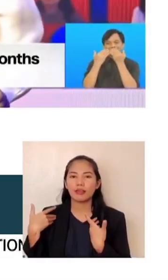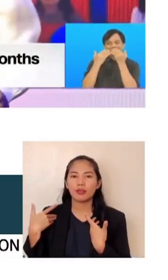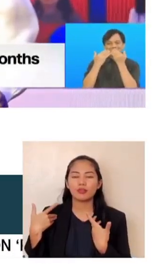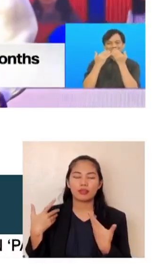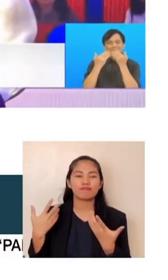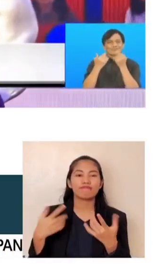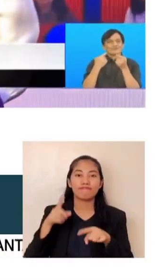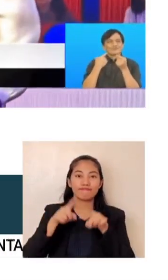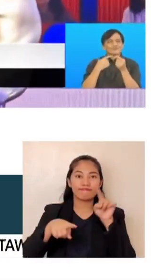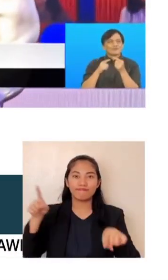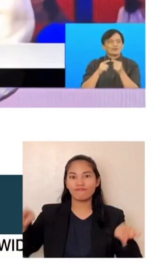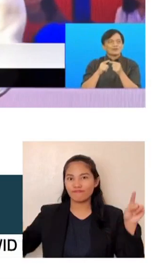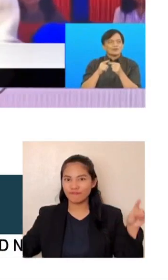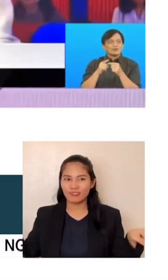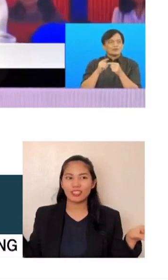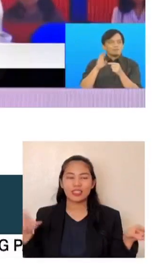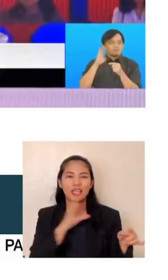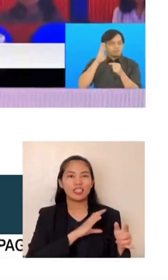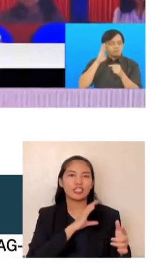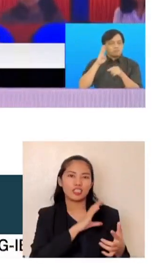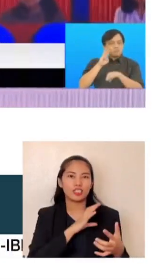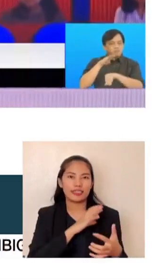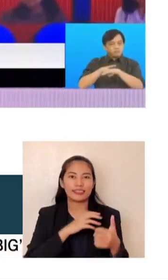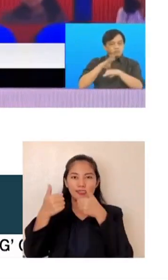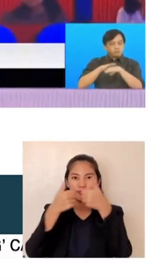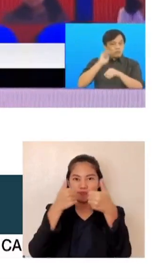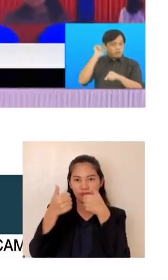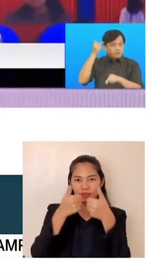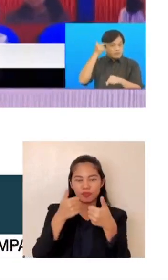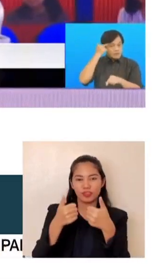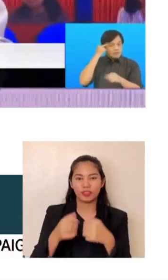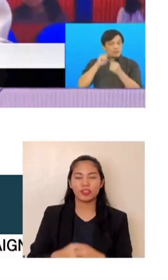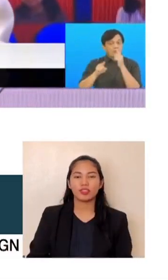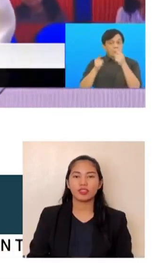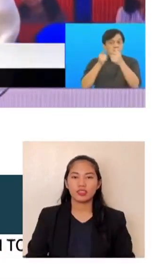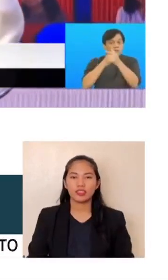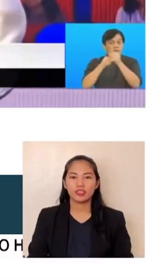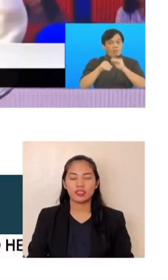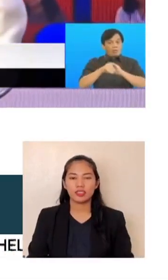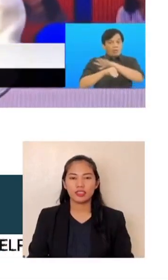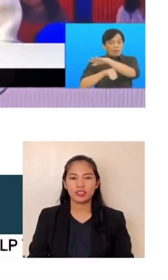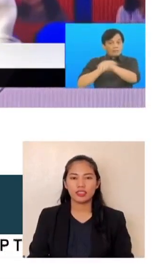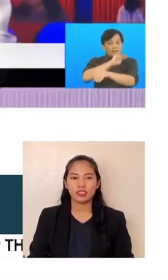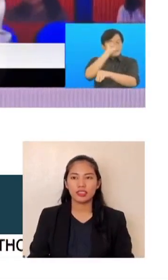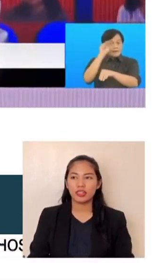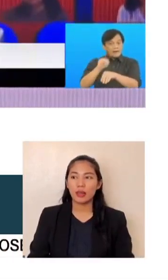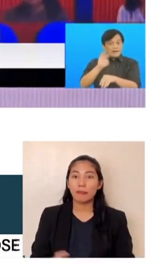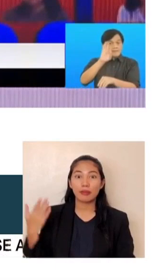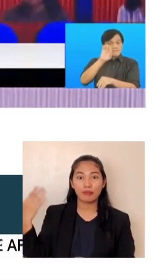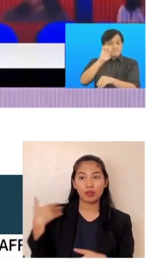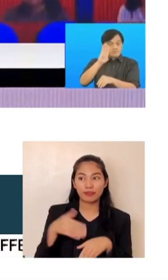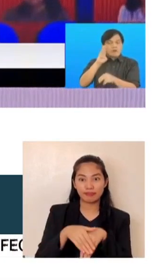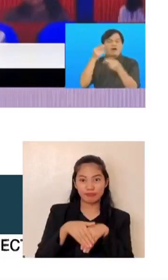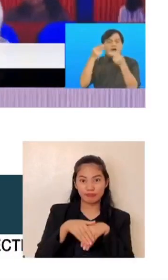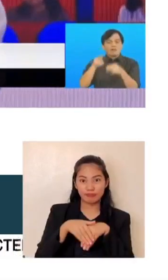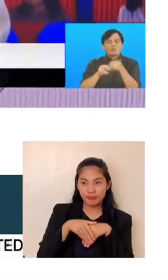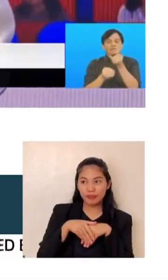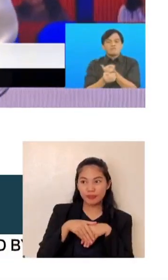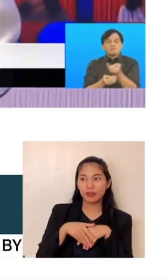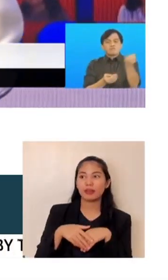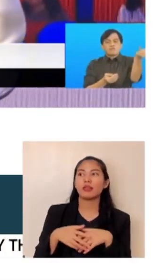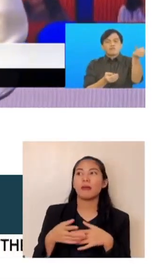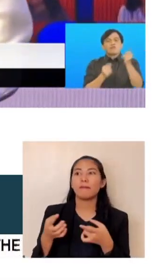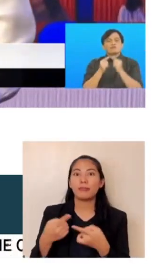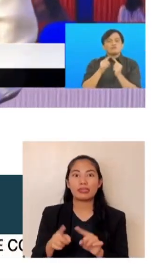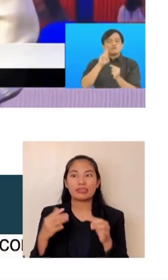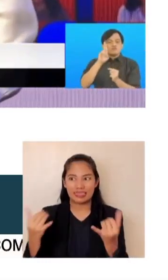presidential debate from the very quiet, but now it's very nice that there is a forum like that that